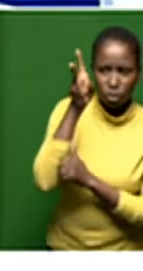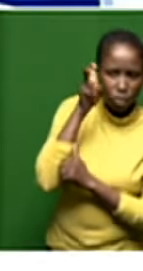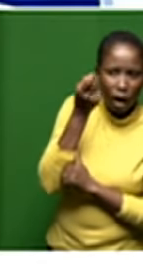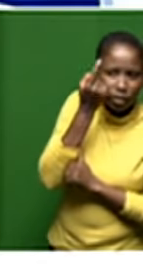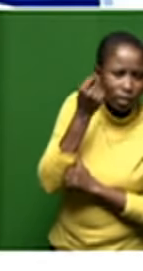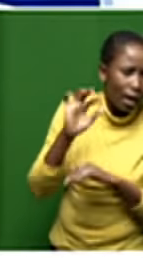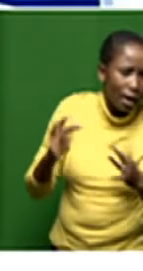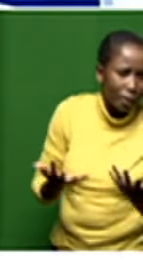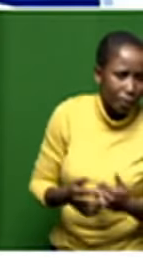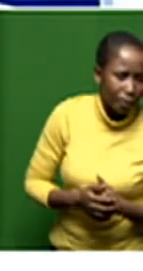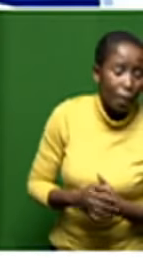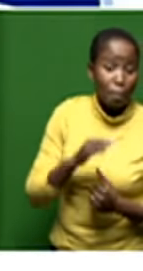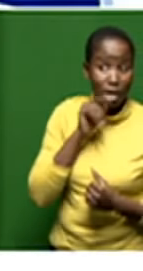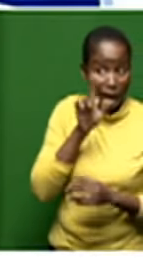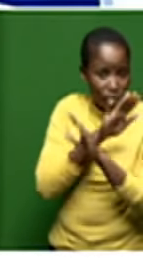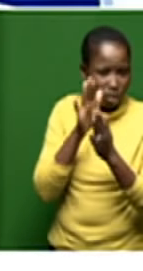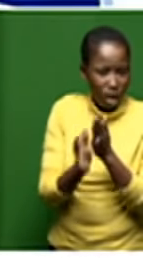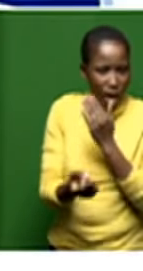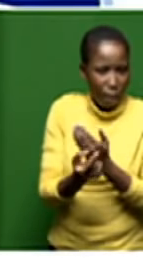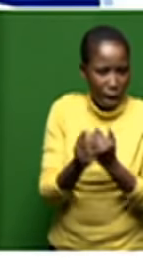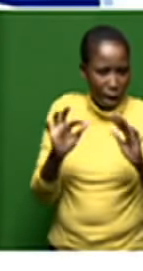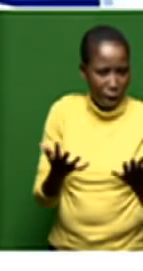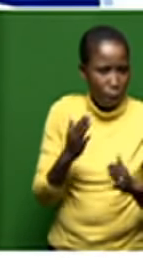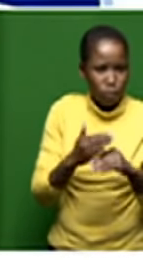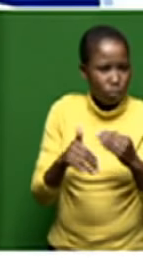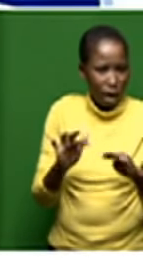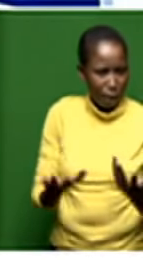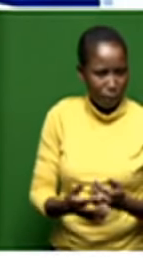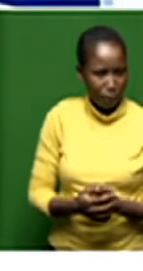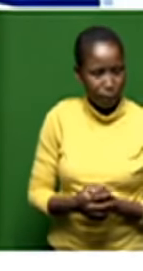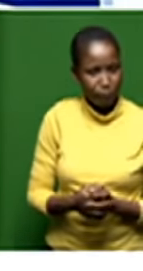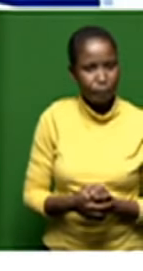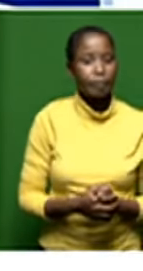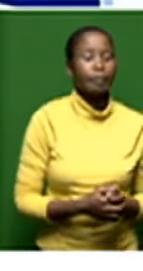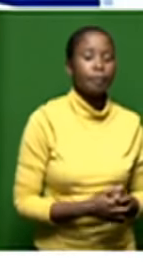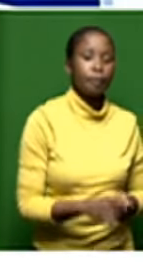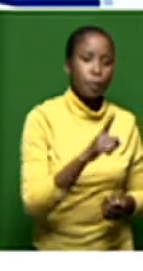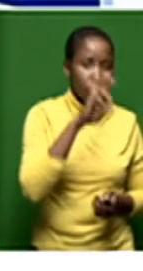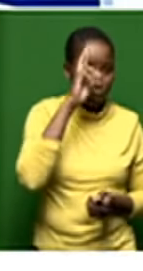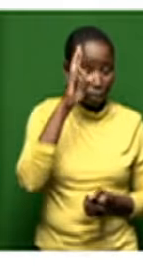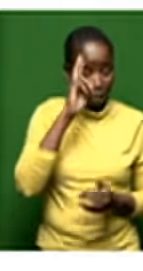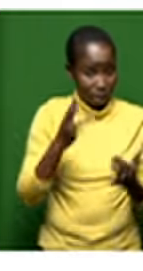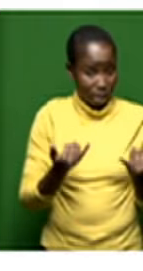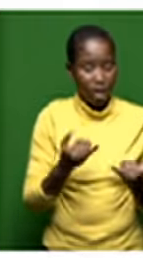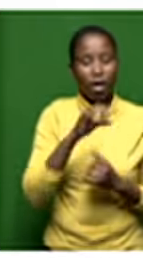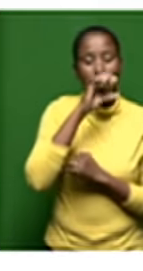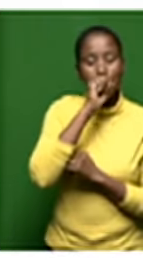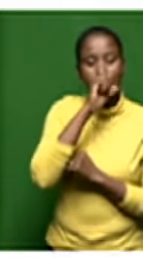of how this was meant to unfold operationally remember at this stage mango is